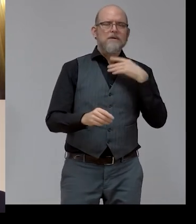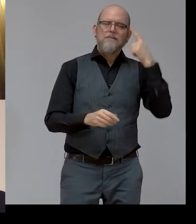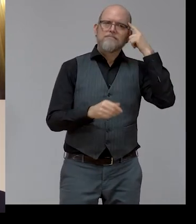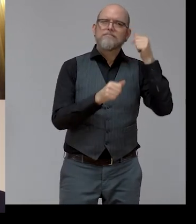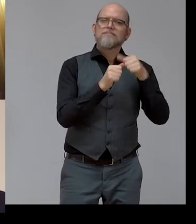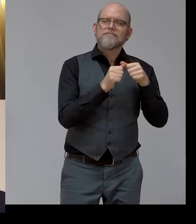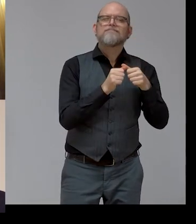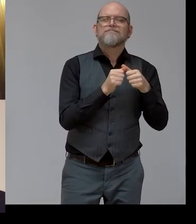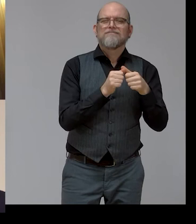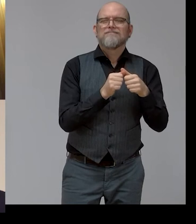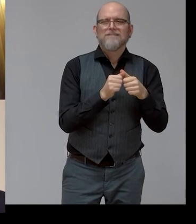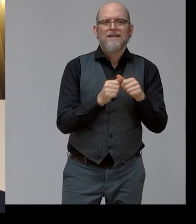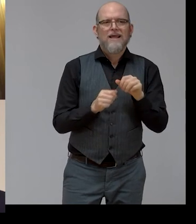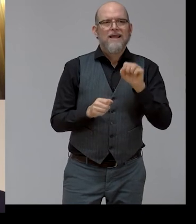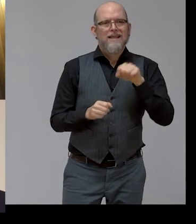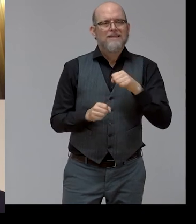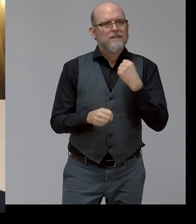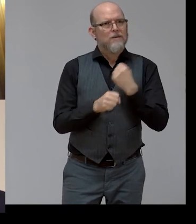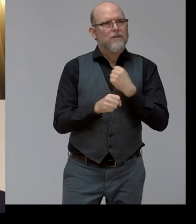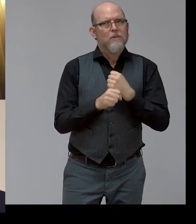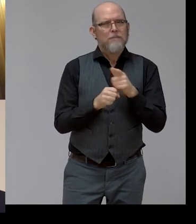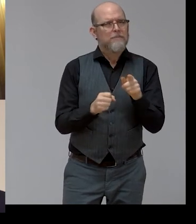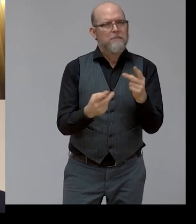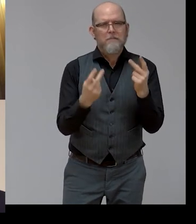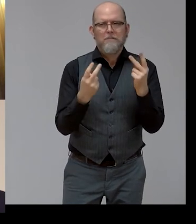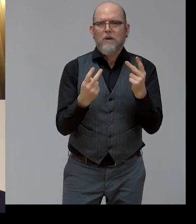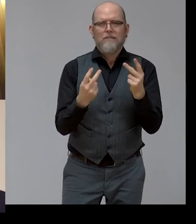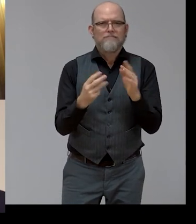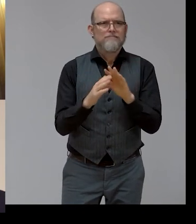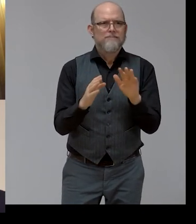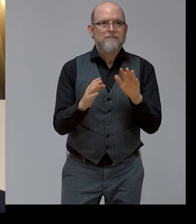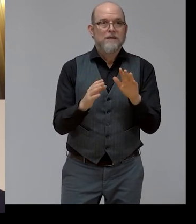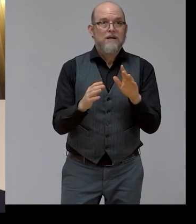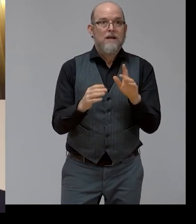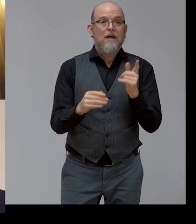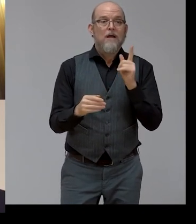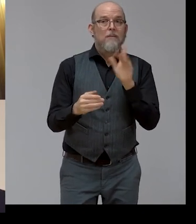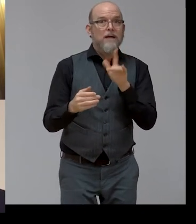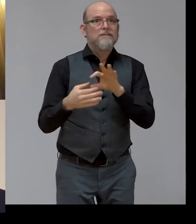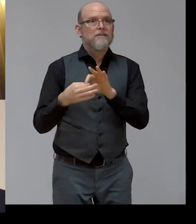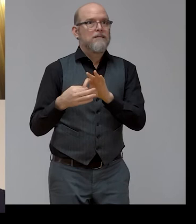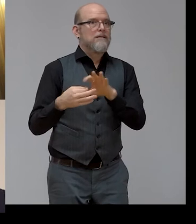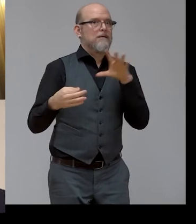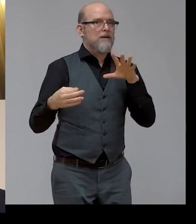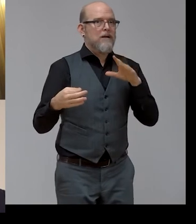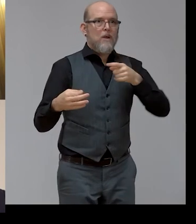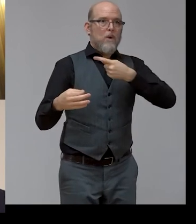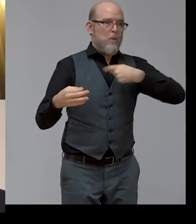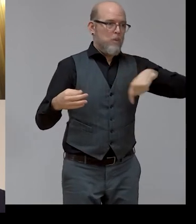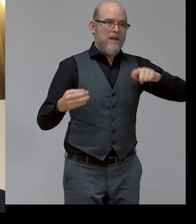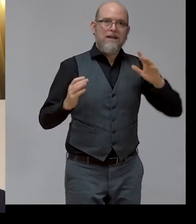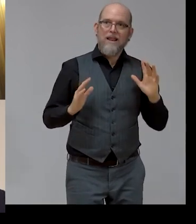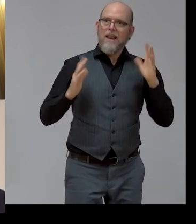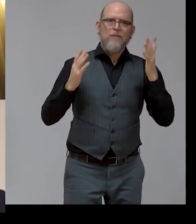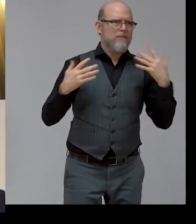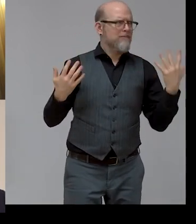incredibly important for independence in other aspects of our lives, it's very important for social belonging,